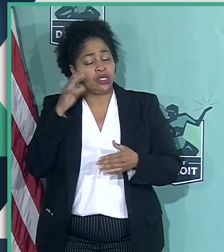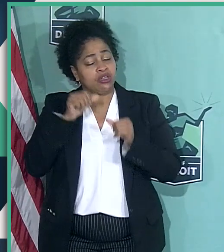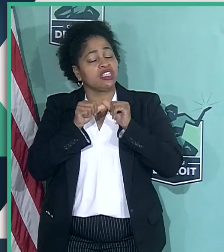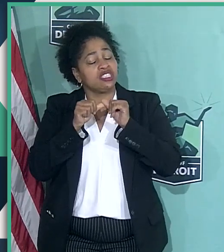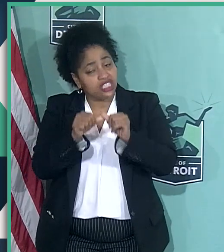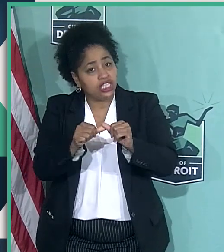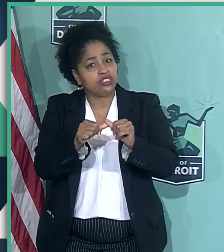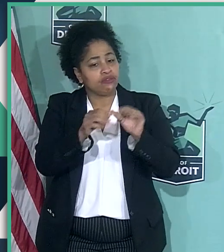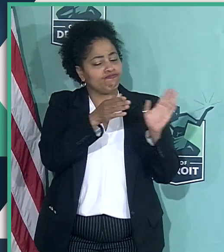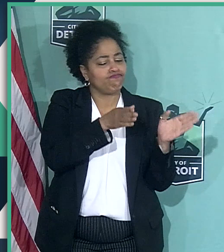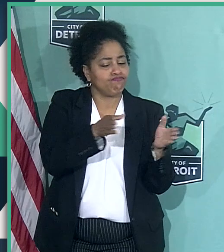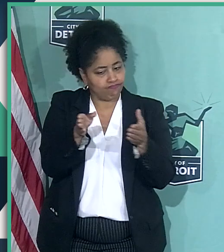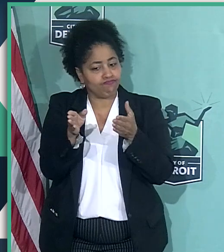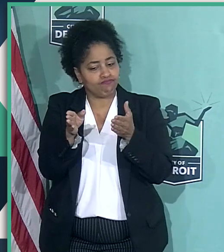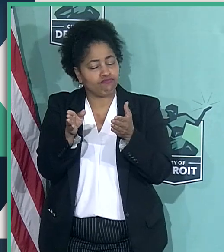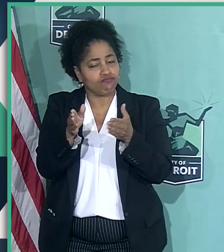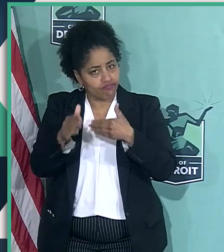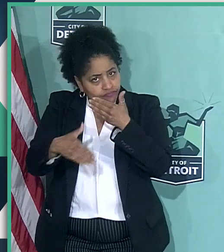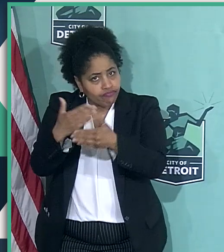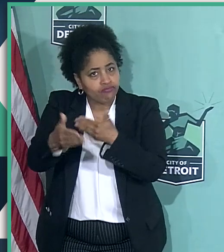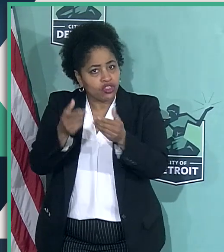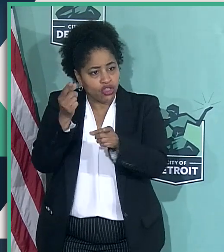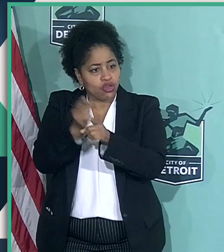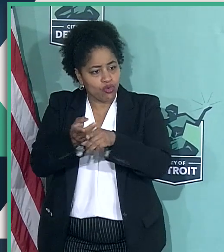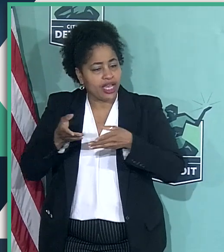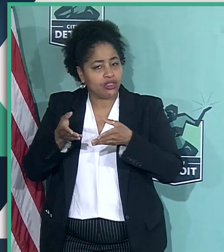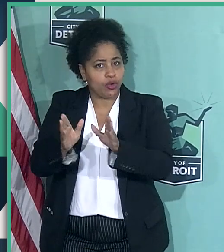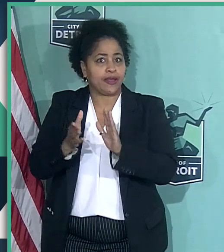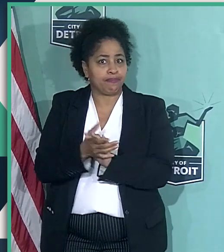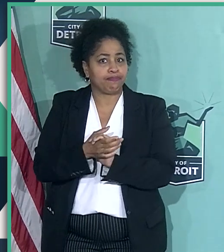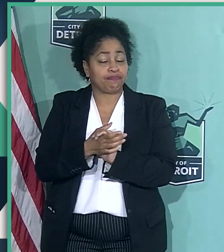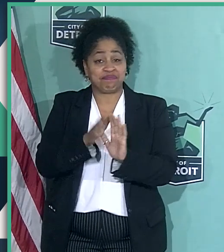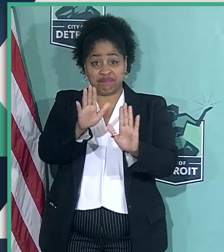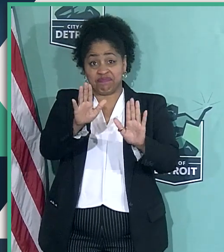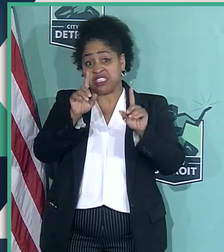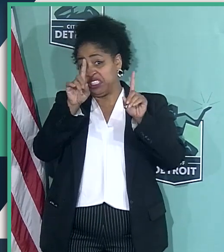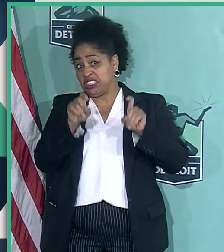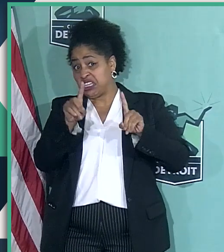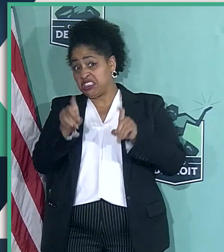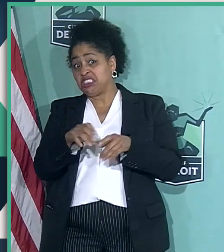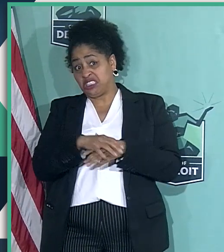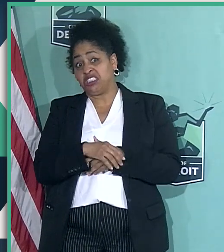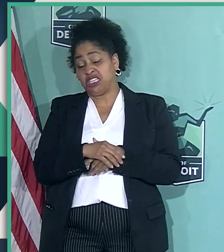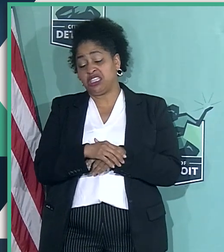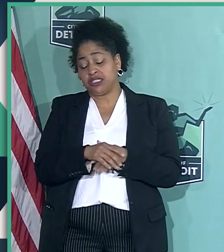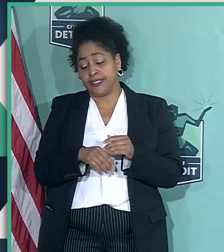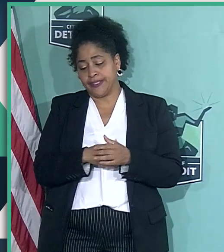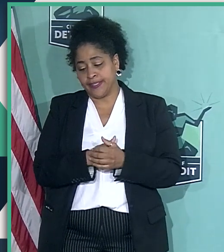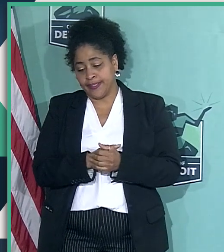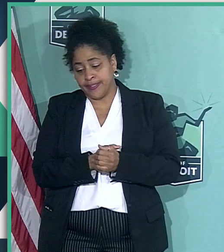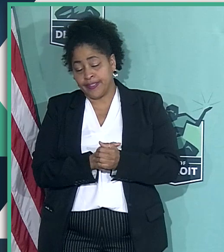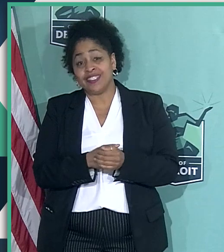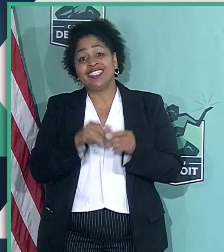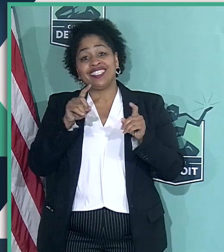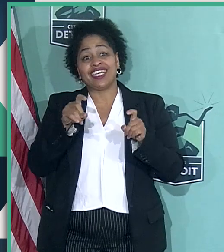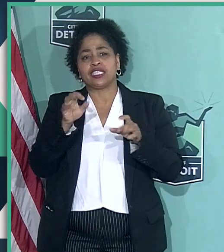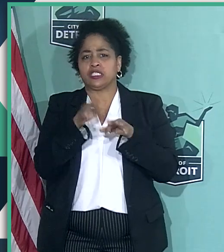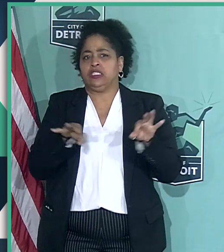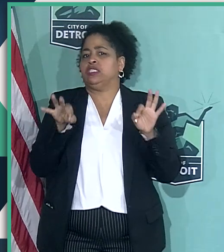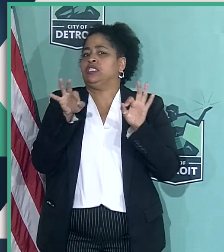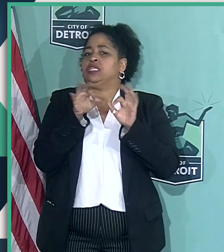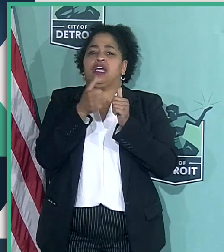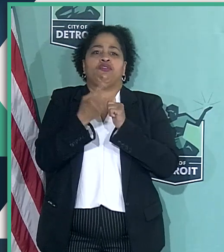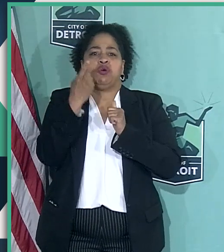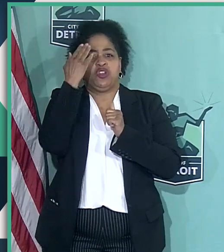in the right direction. Testing is critical. Everybody knows